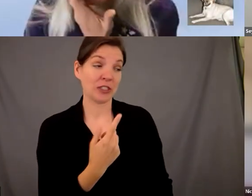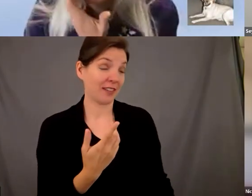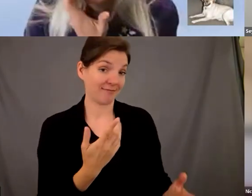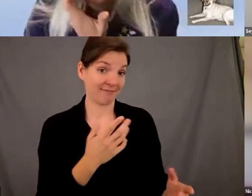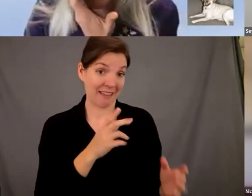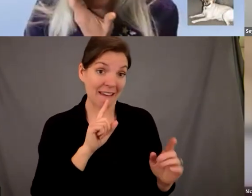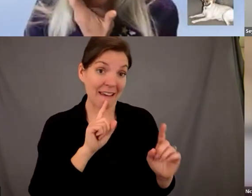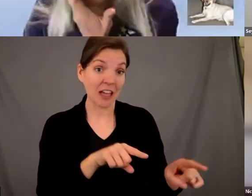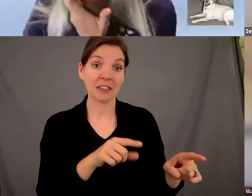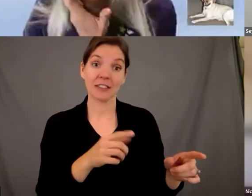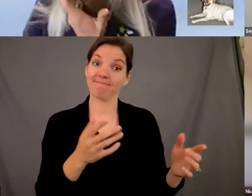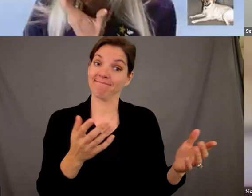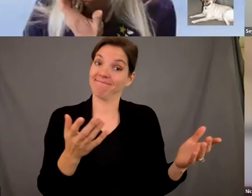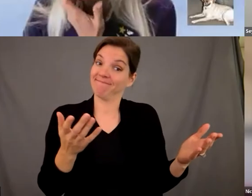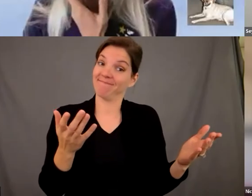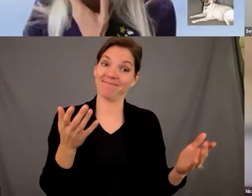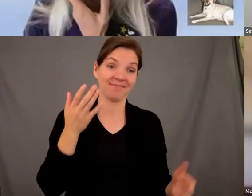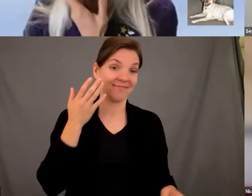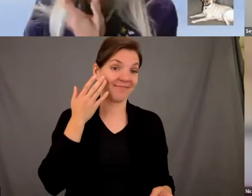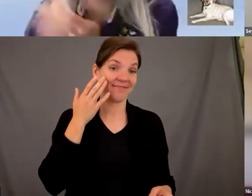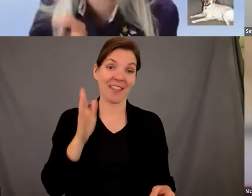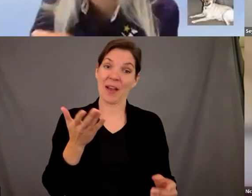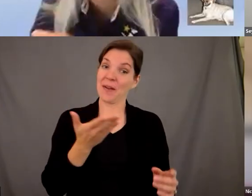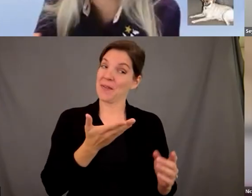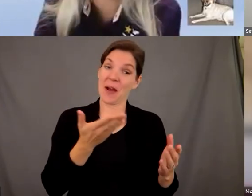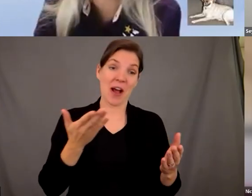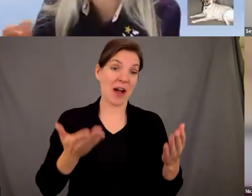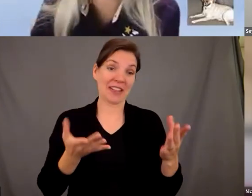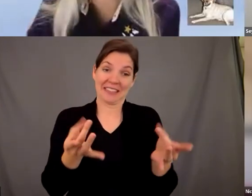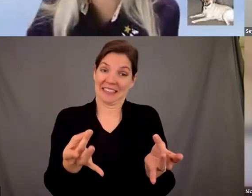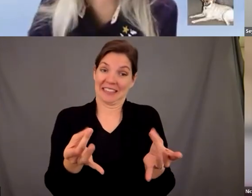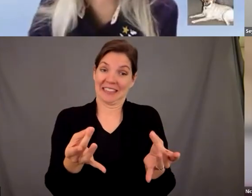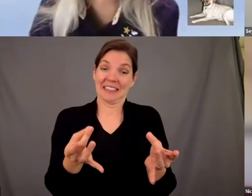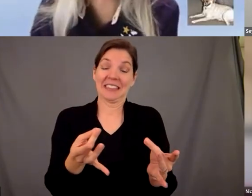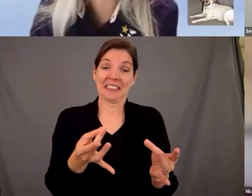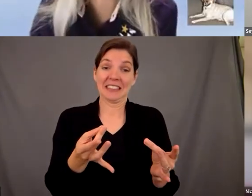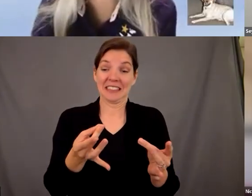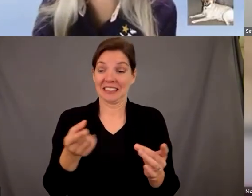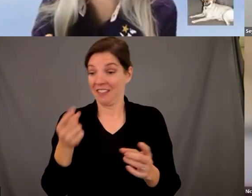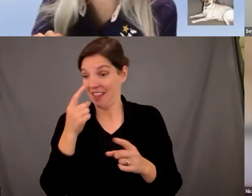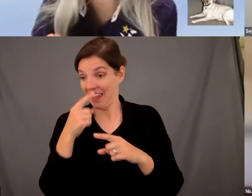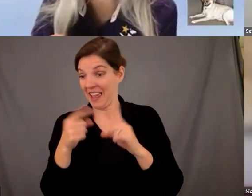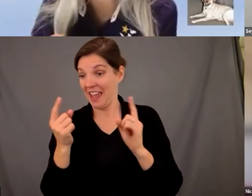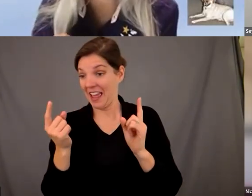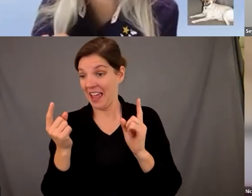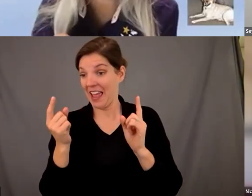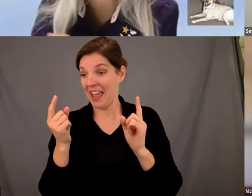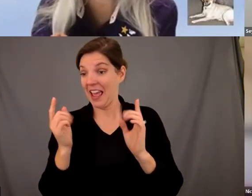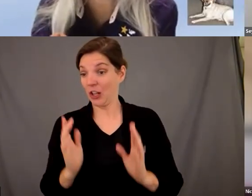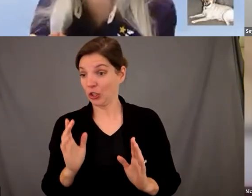does not as far as a service dog um someone having a having an allergy to the dog um